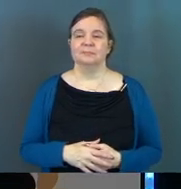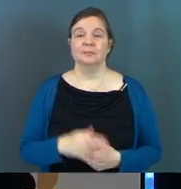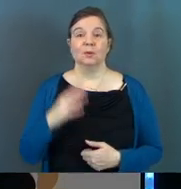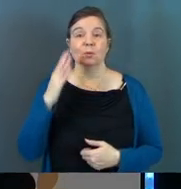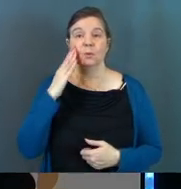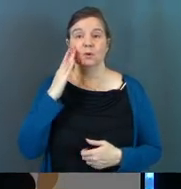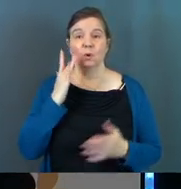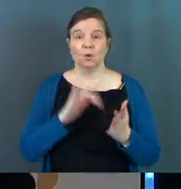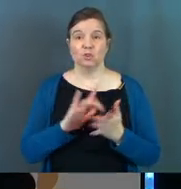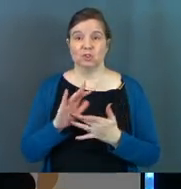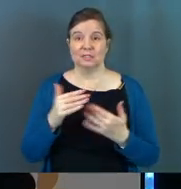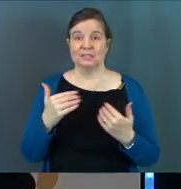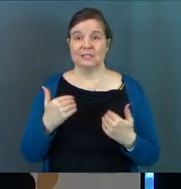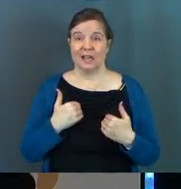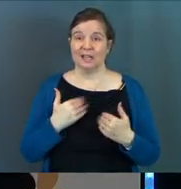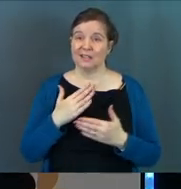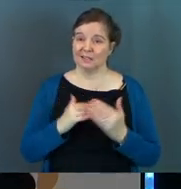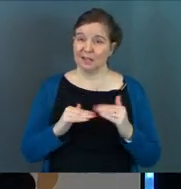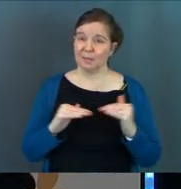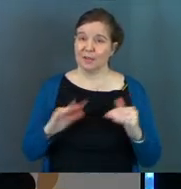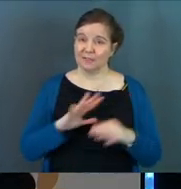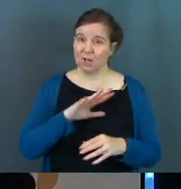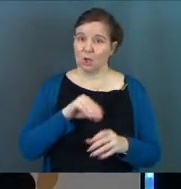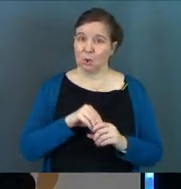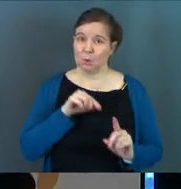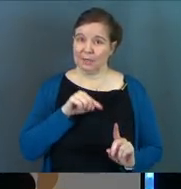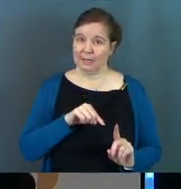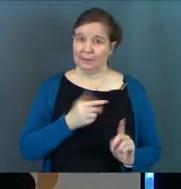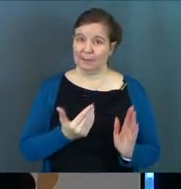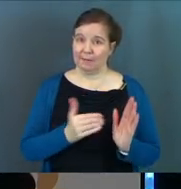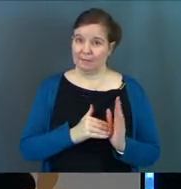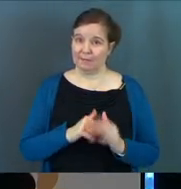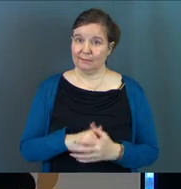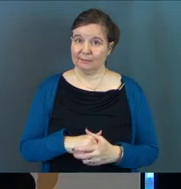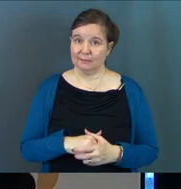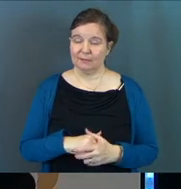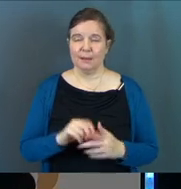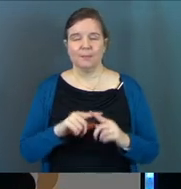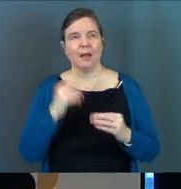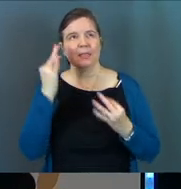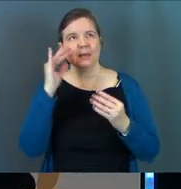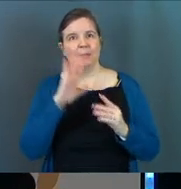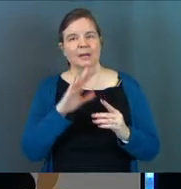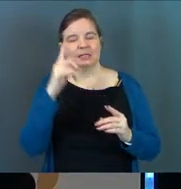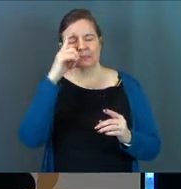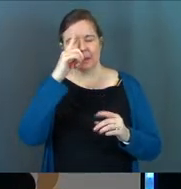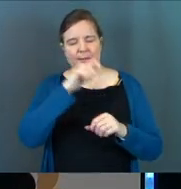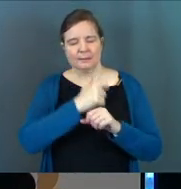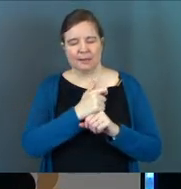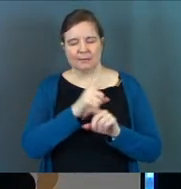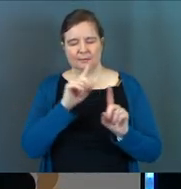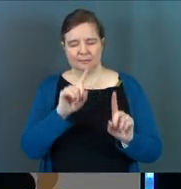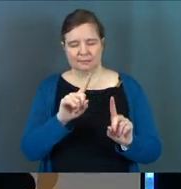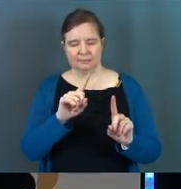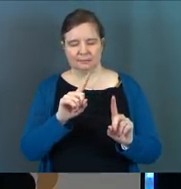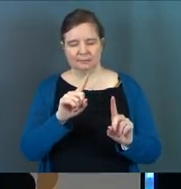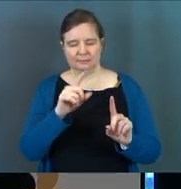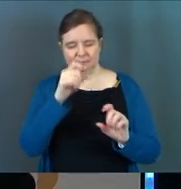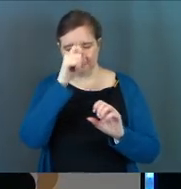We know that Jesus has, on some level, included him. But think about his mindset here for a second.